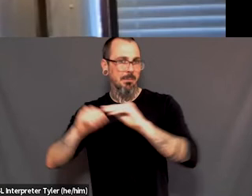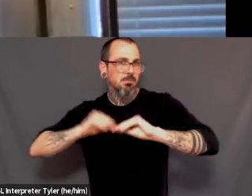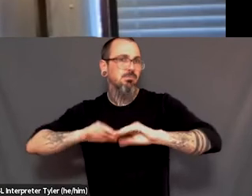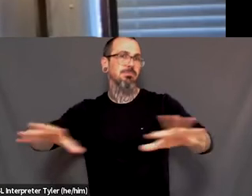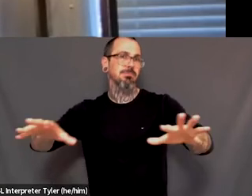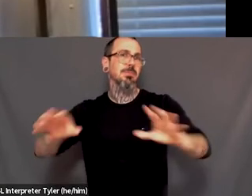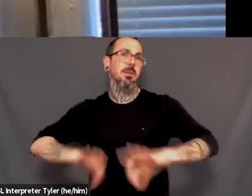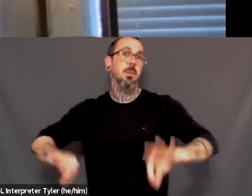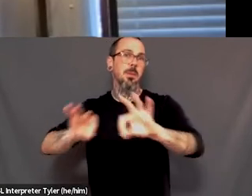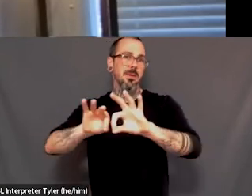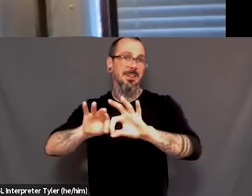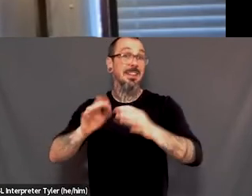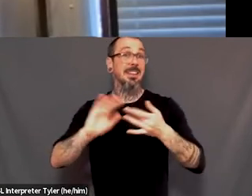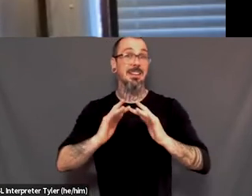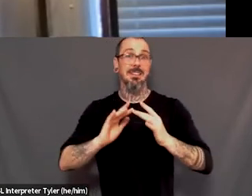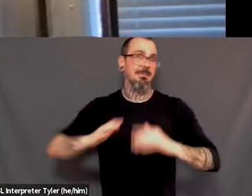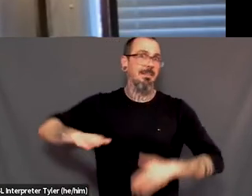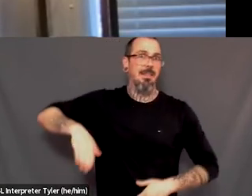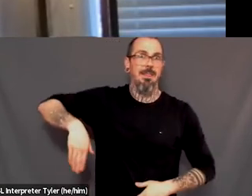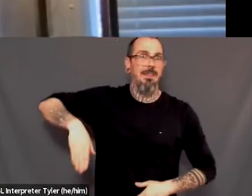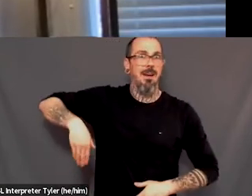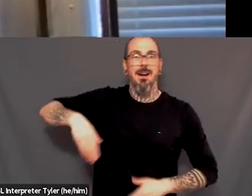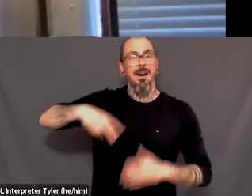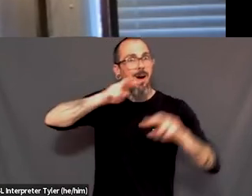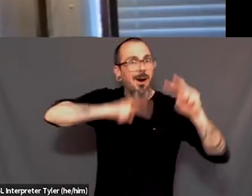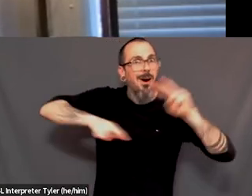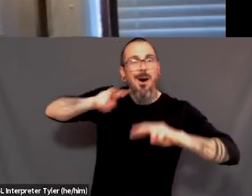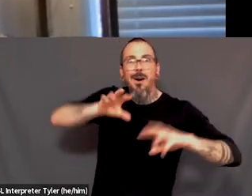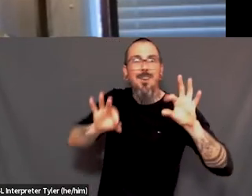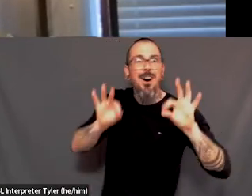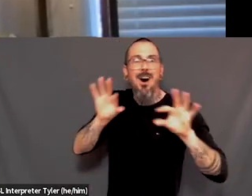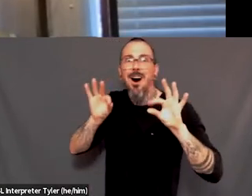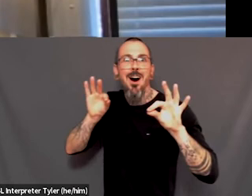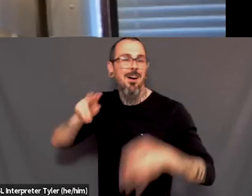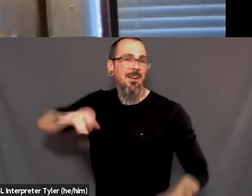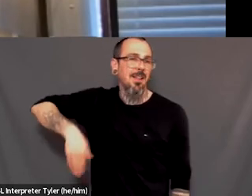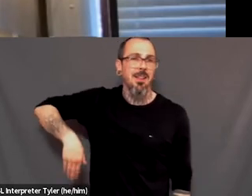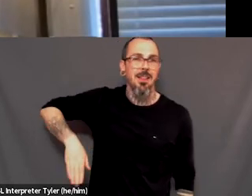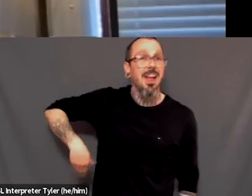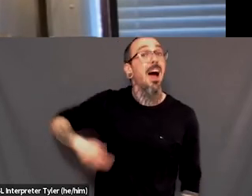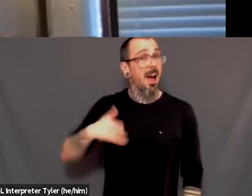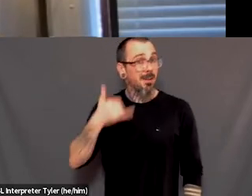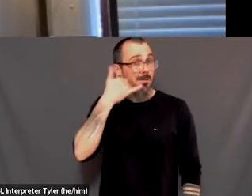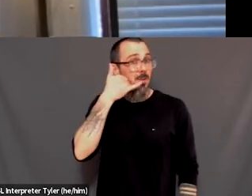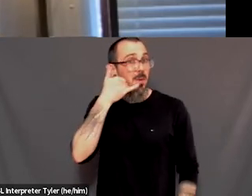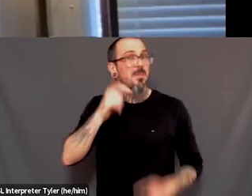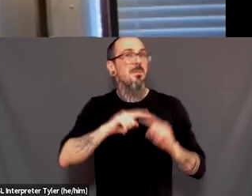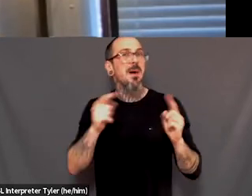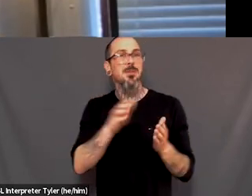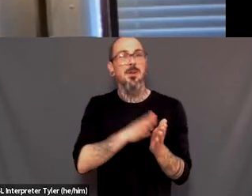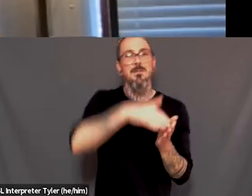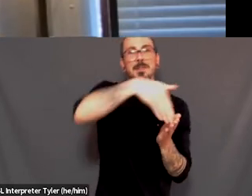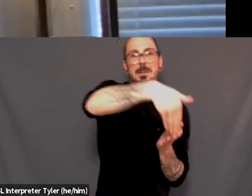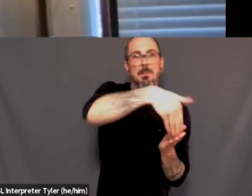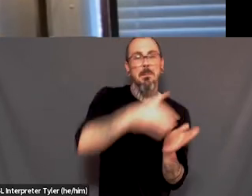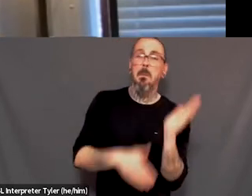had like flip phones and stuff, like when I was a teenager and stuff. So, um, I mean, I guess we had computers, but